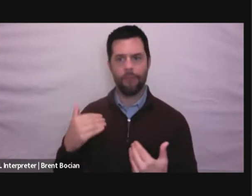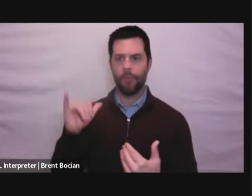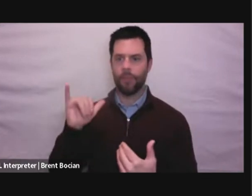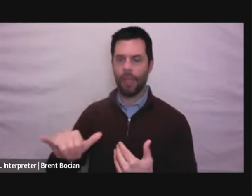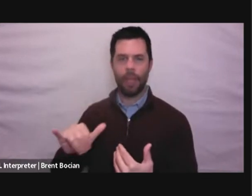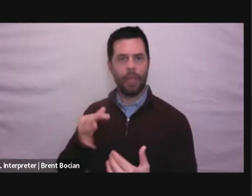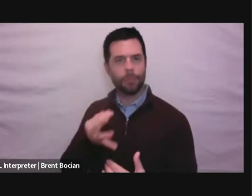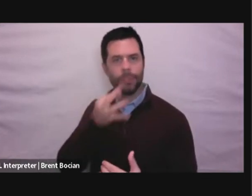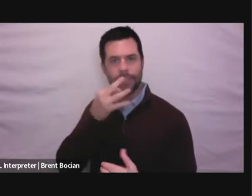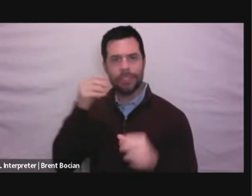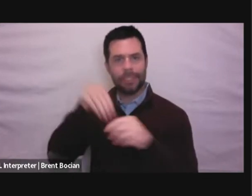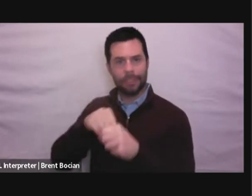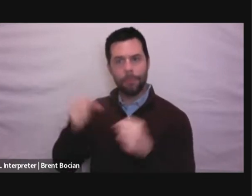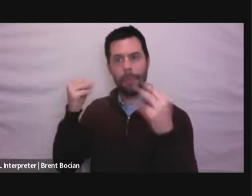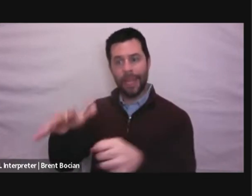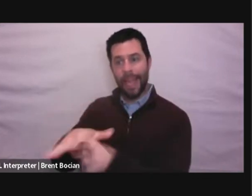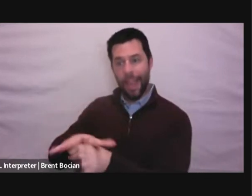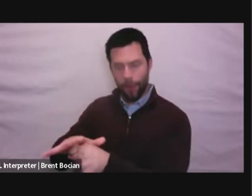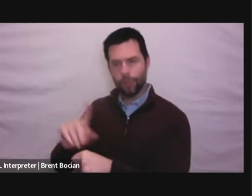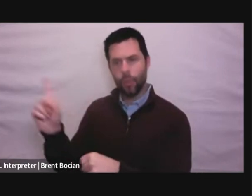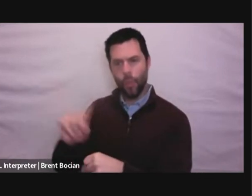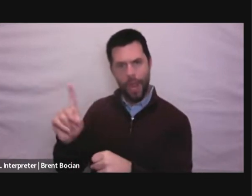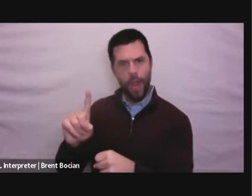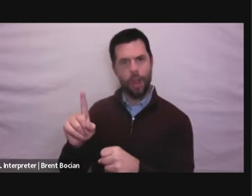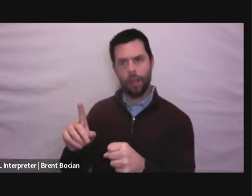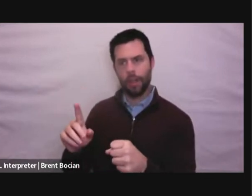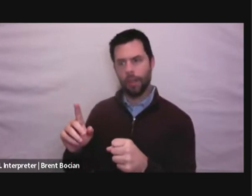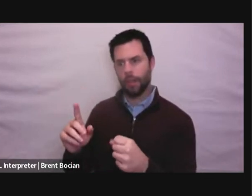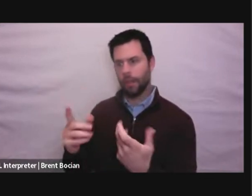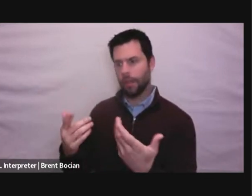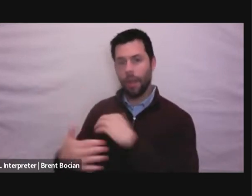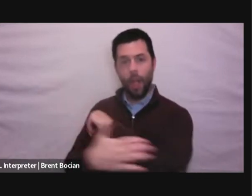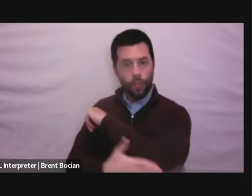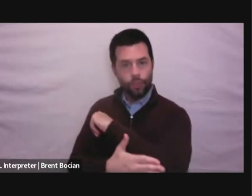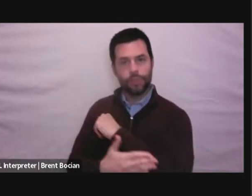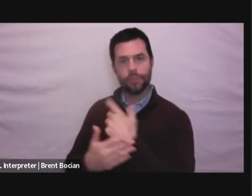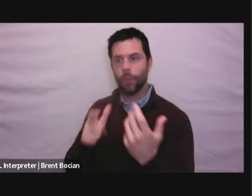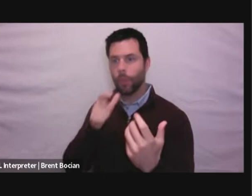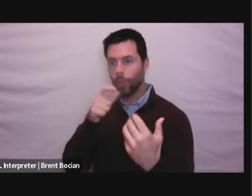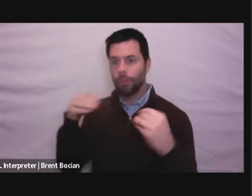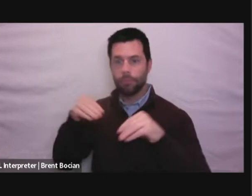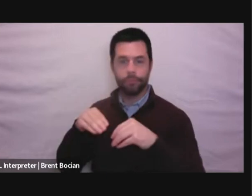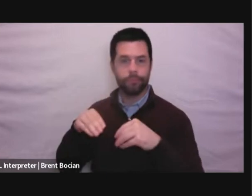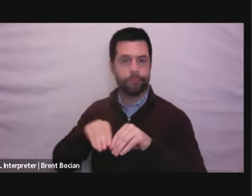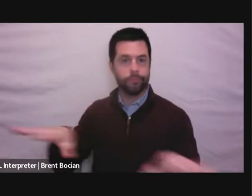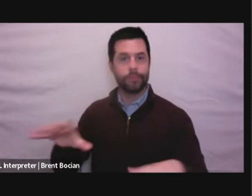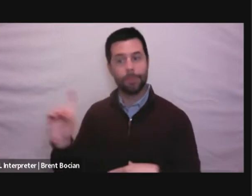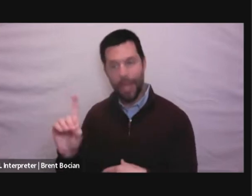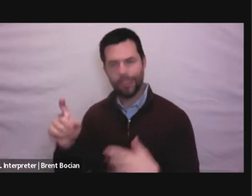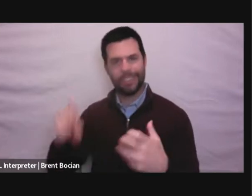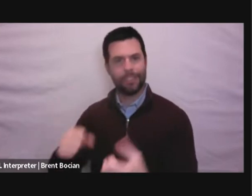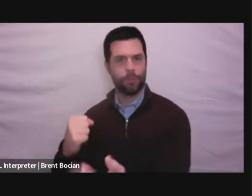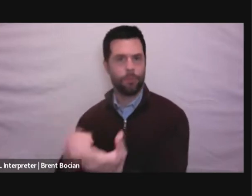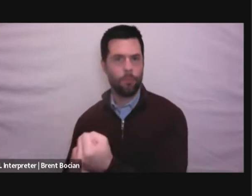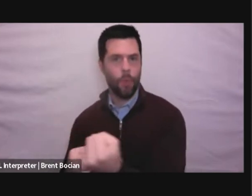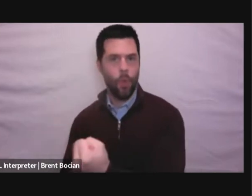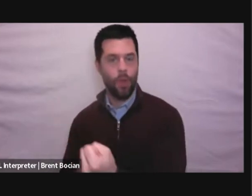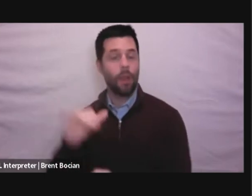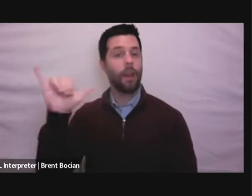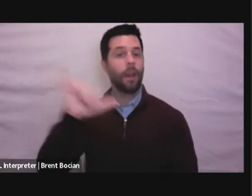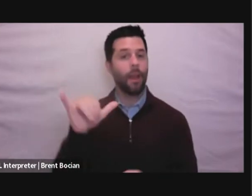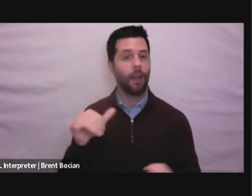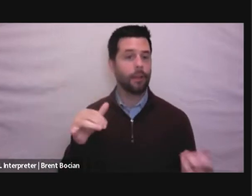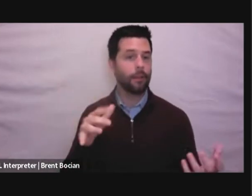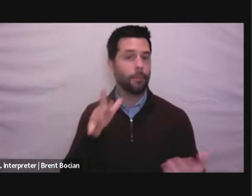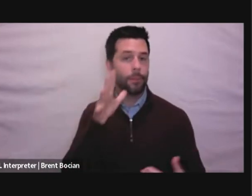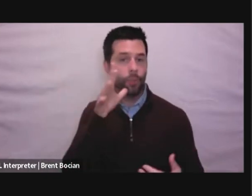areas where emerging democracies need the most support. And we'll hear about some of those today, like Vodafone's efforts to improve maternal health in